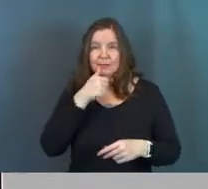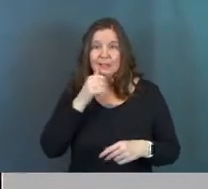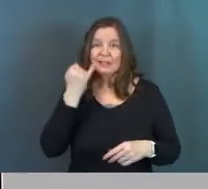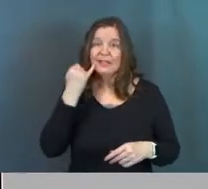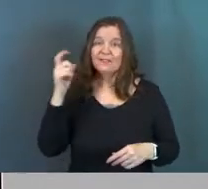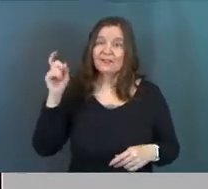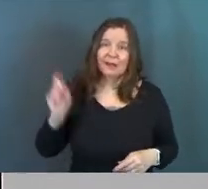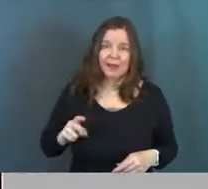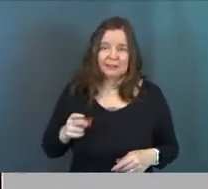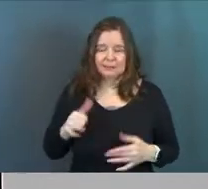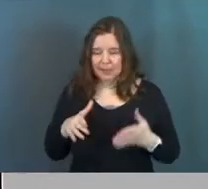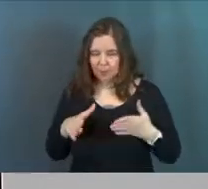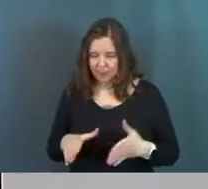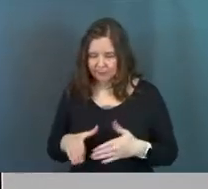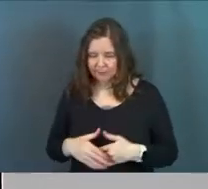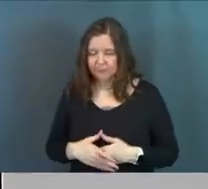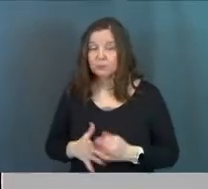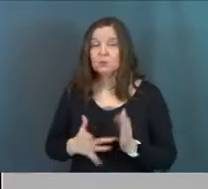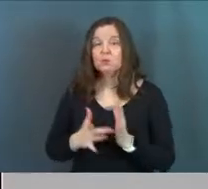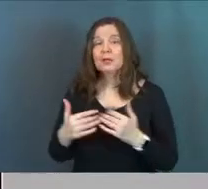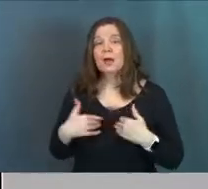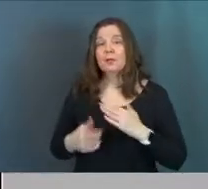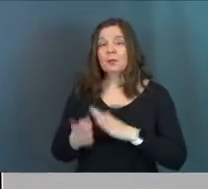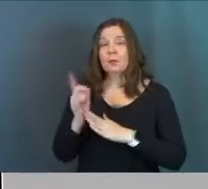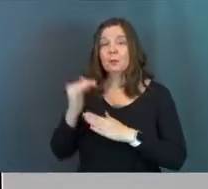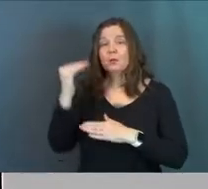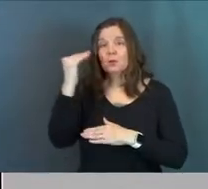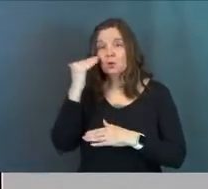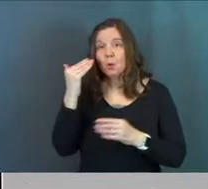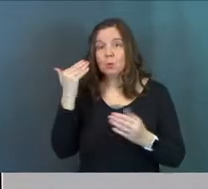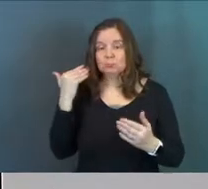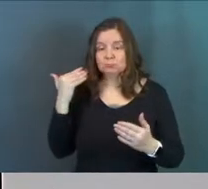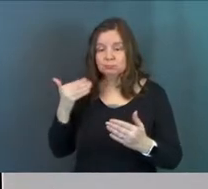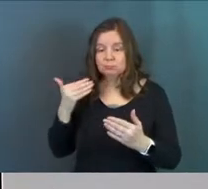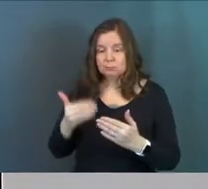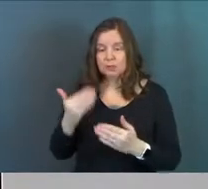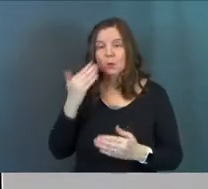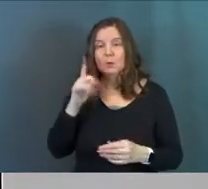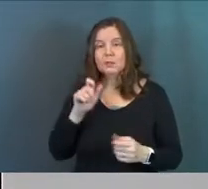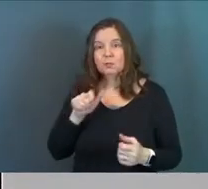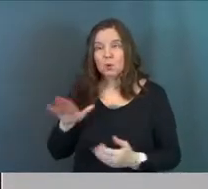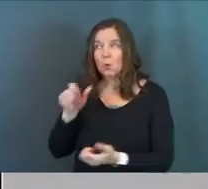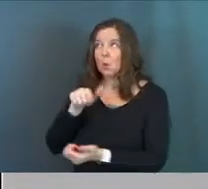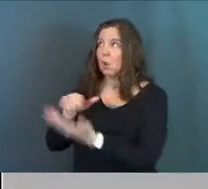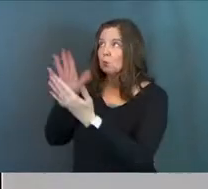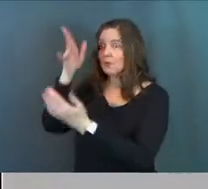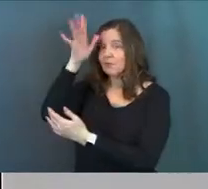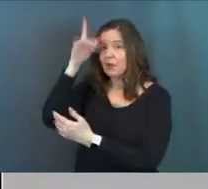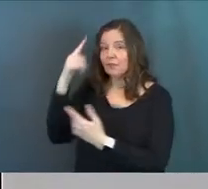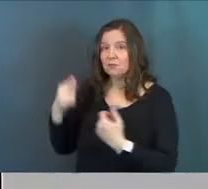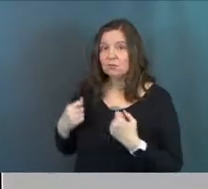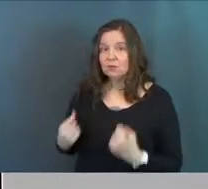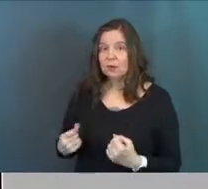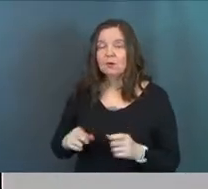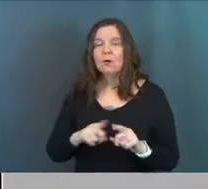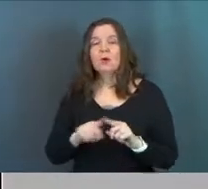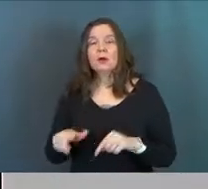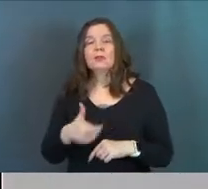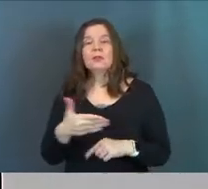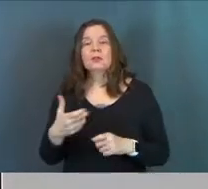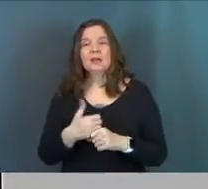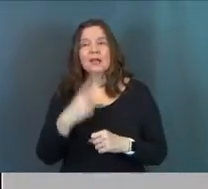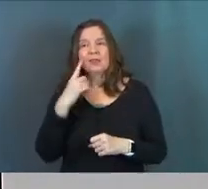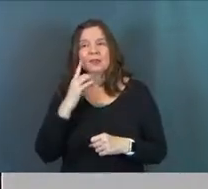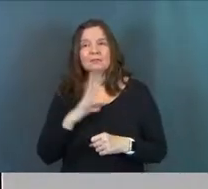has to be that way. So Jesus has this moment. He knows what's coming. He knows he needs to go to the father for strength. Also, another thing you get here